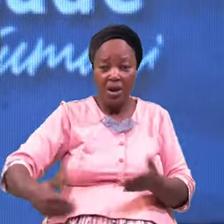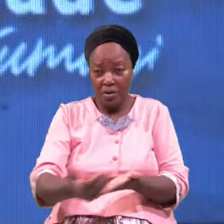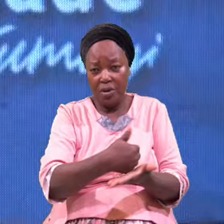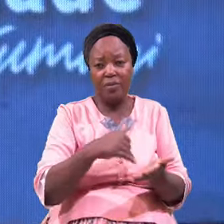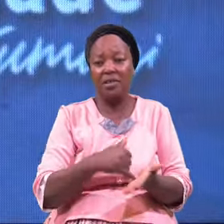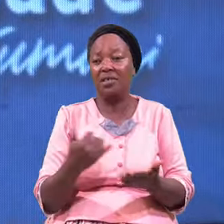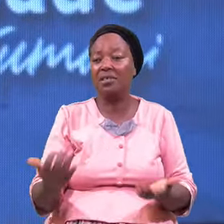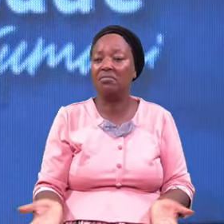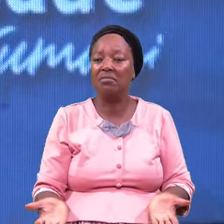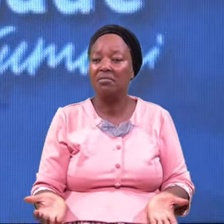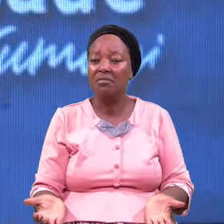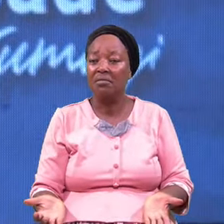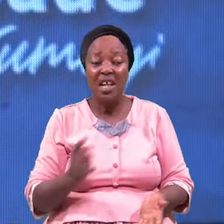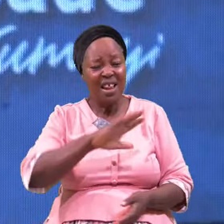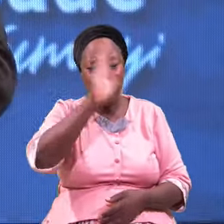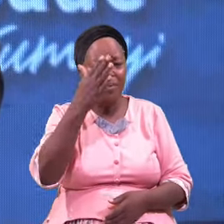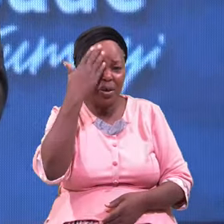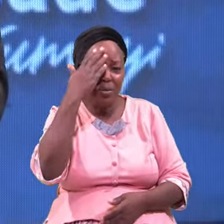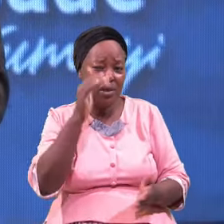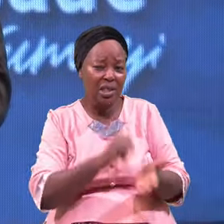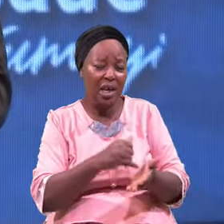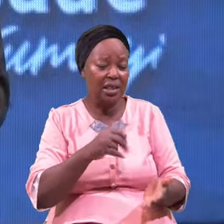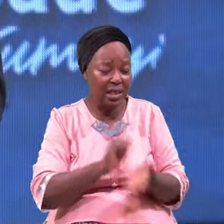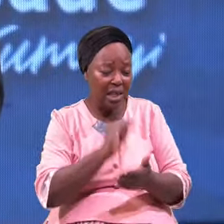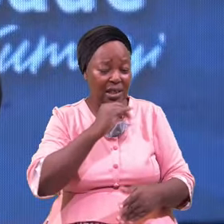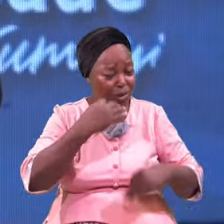He Never Realized It Was Judgment